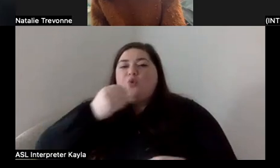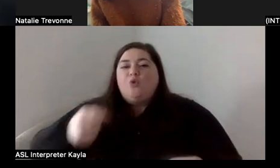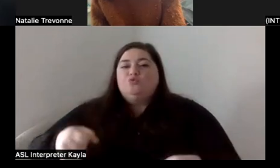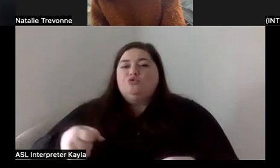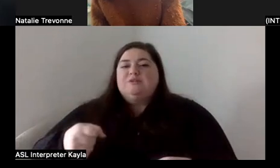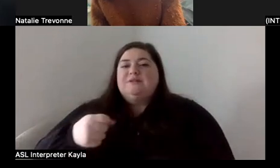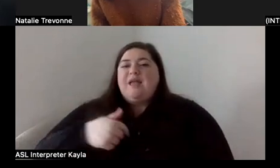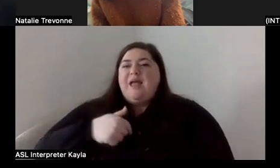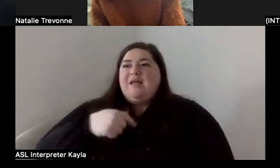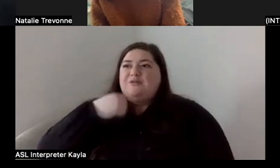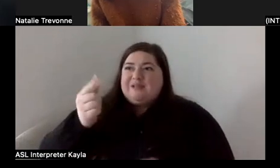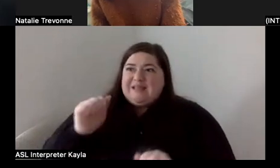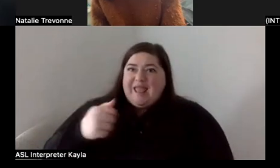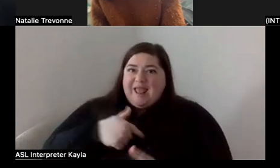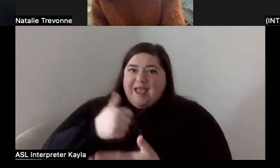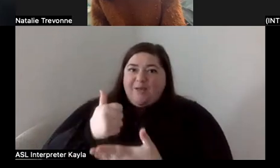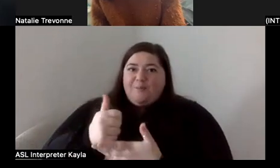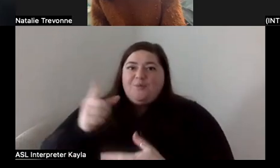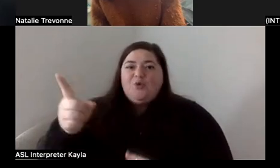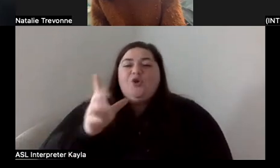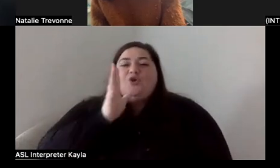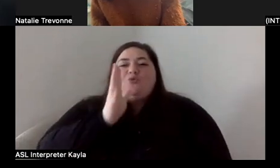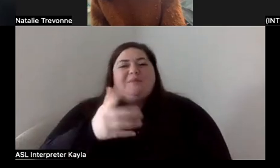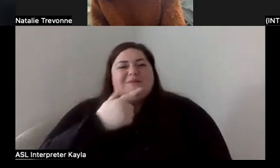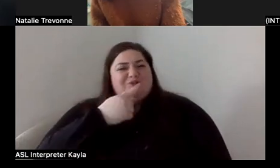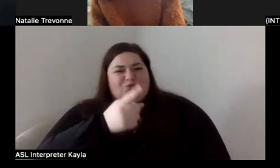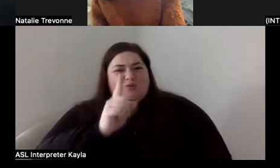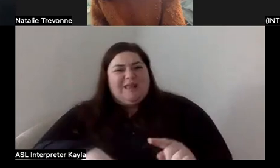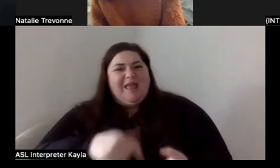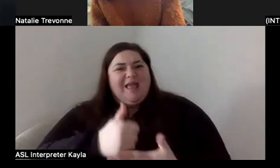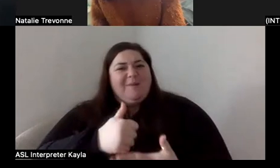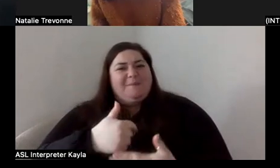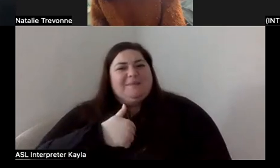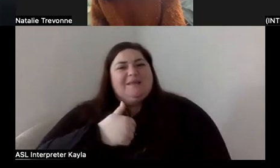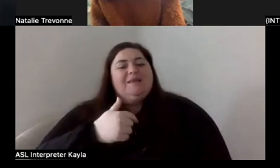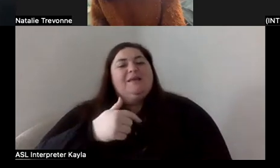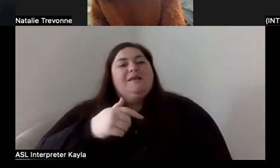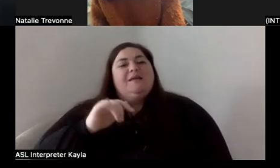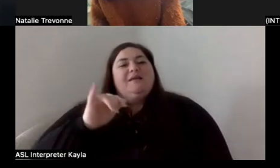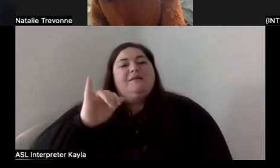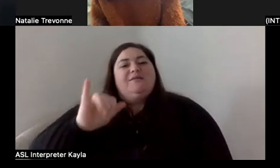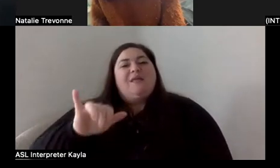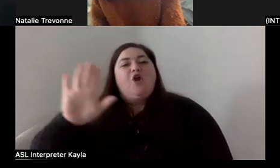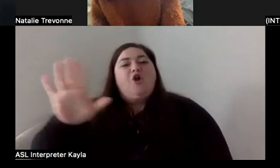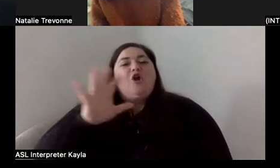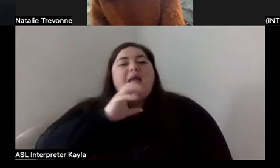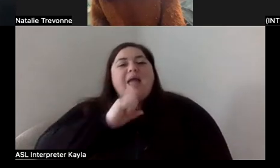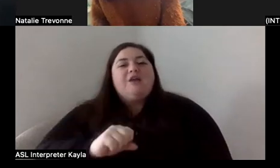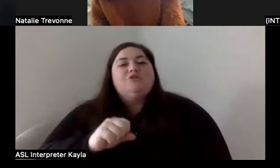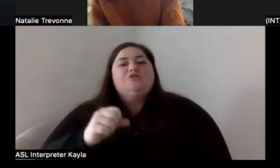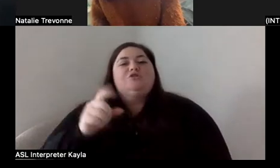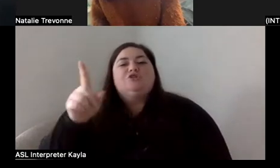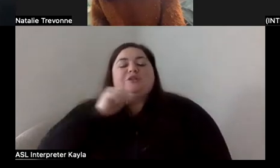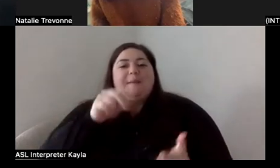And I, it was out of a place of, like, stereotype and misconception in her age. wasn't said to hurt